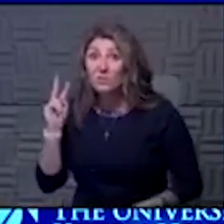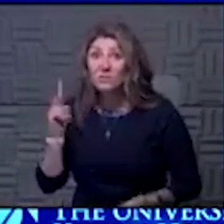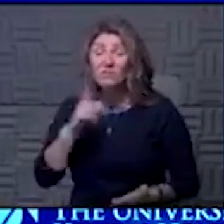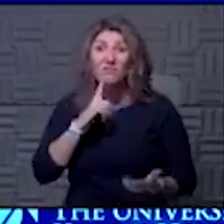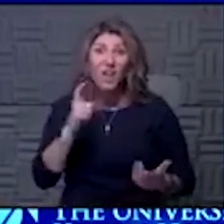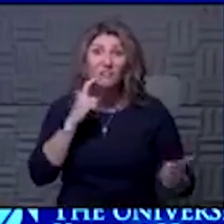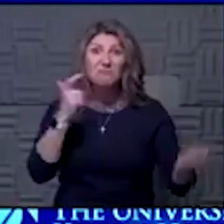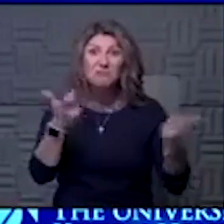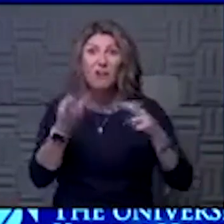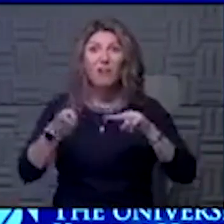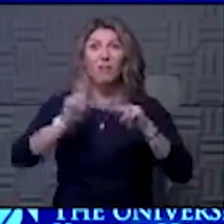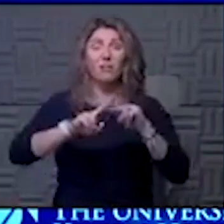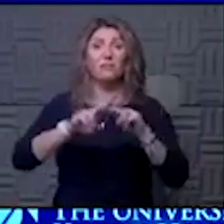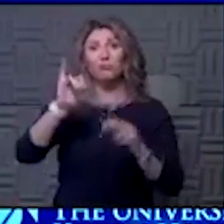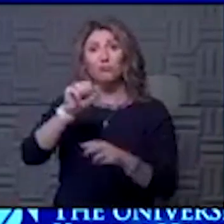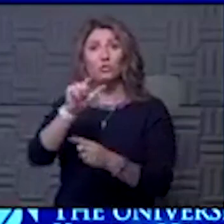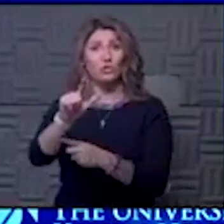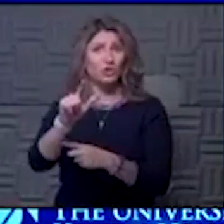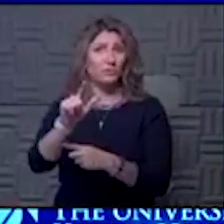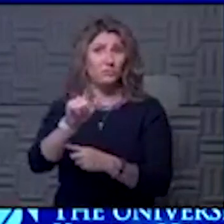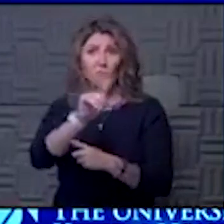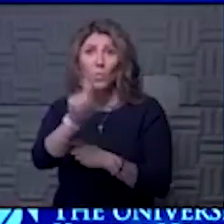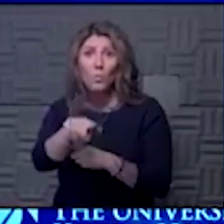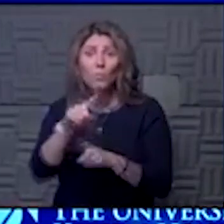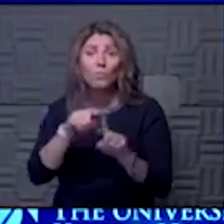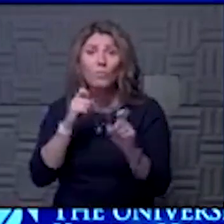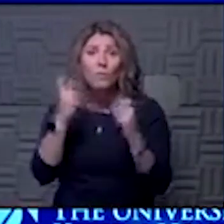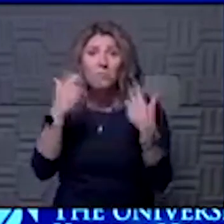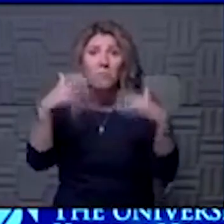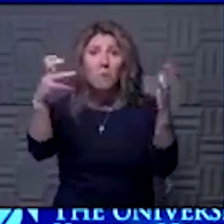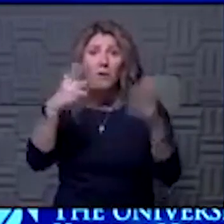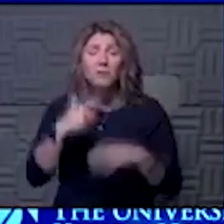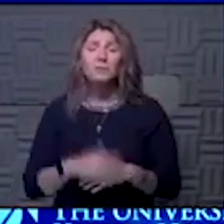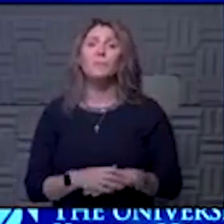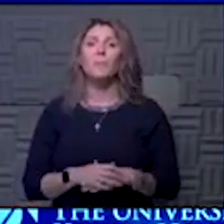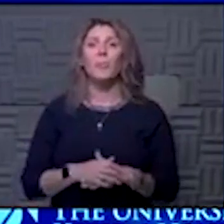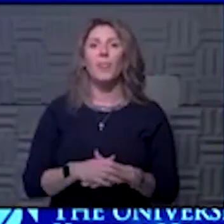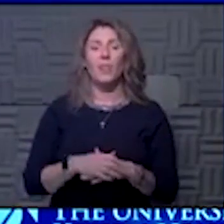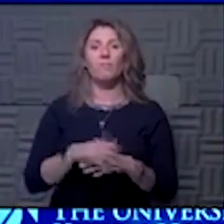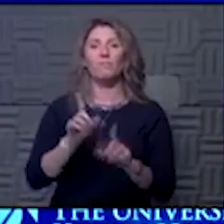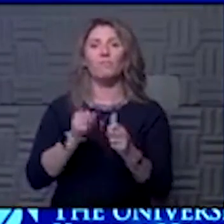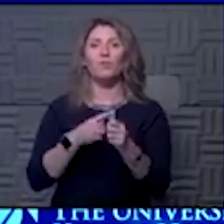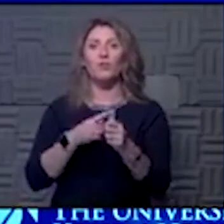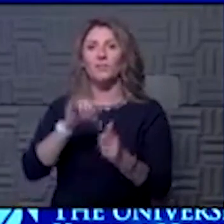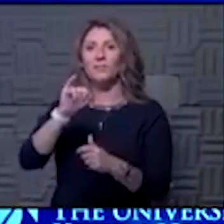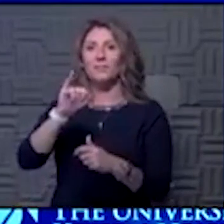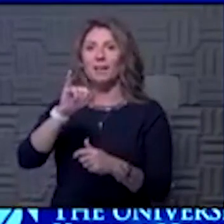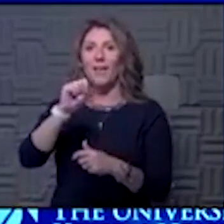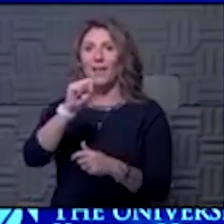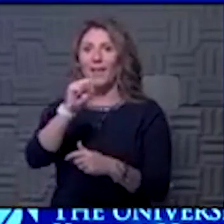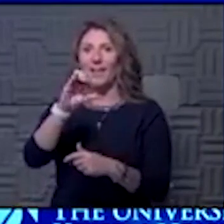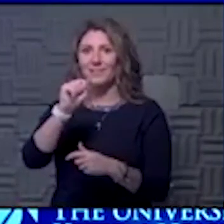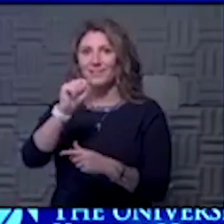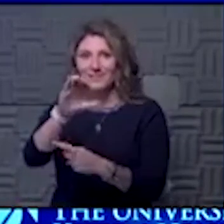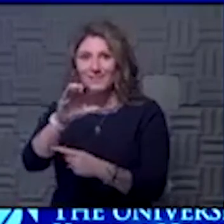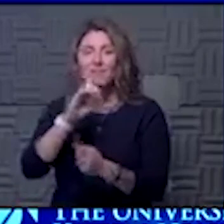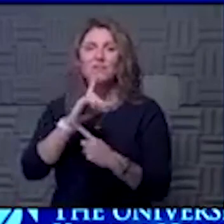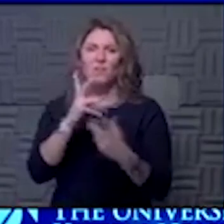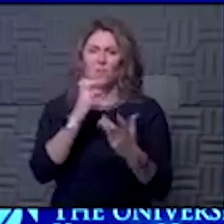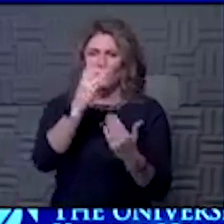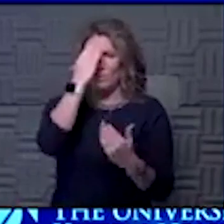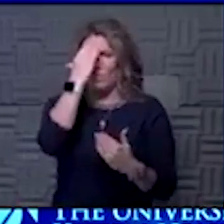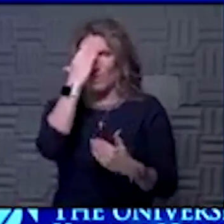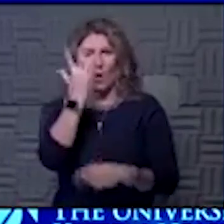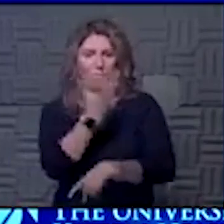That's huge. I don't like that. Okay. Jill, what kind of questions do we have out there? Okay. So our first question is from Isaac and Isaac wants to know, he understands that